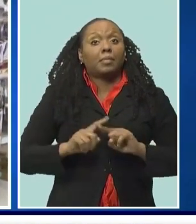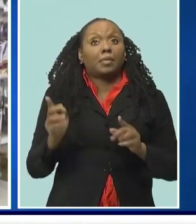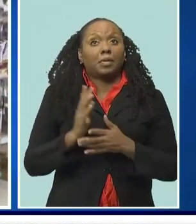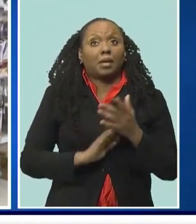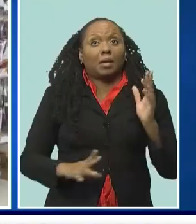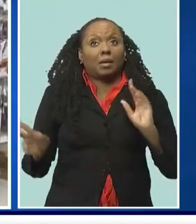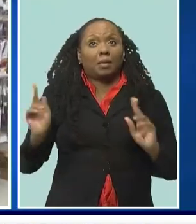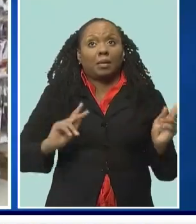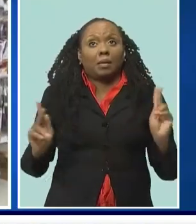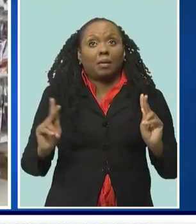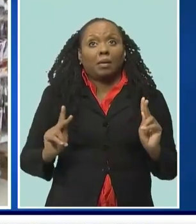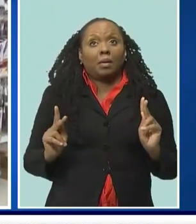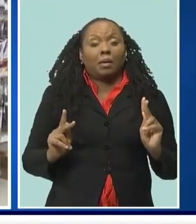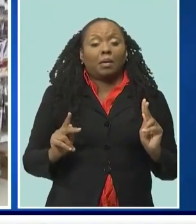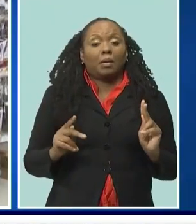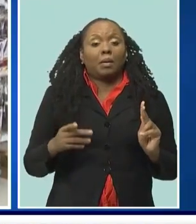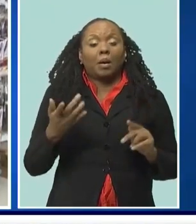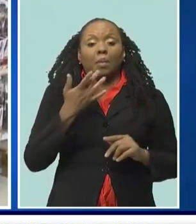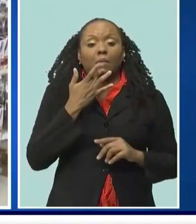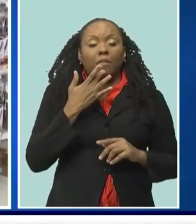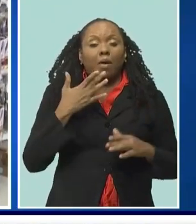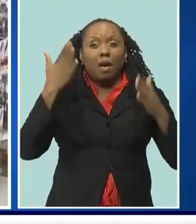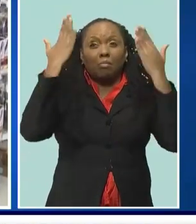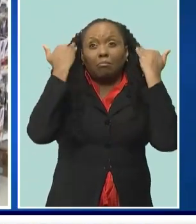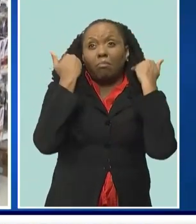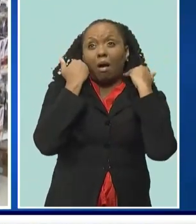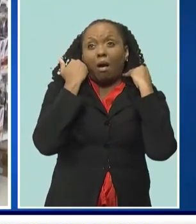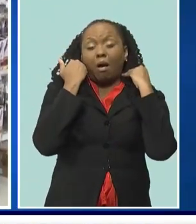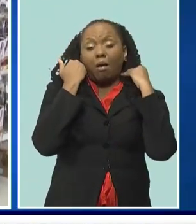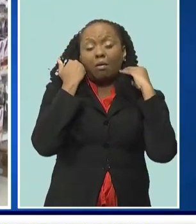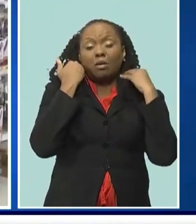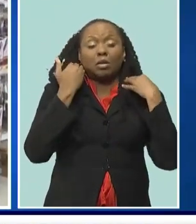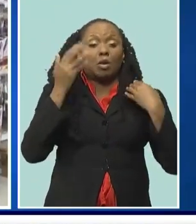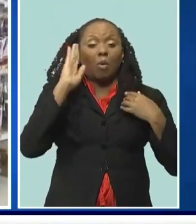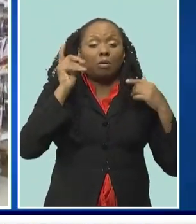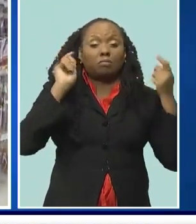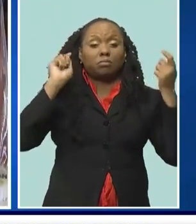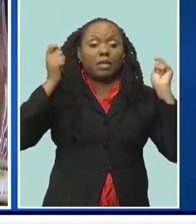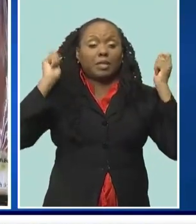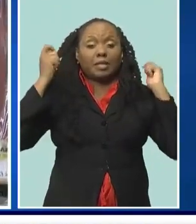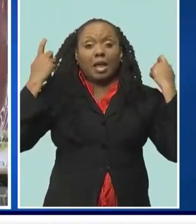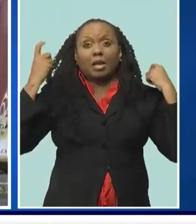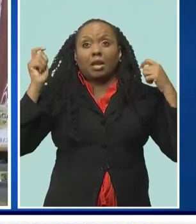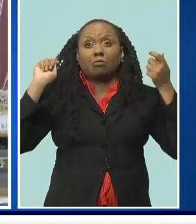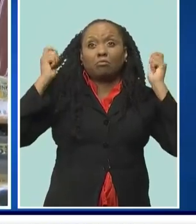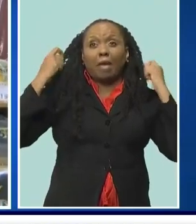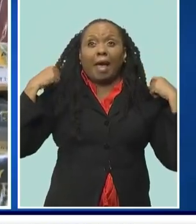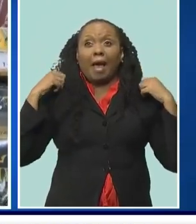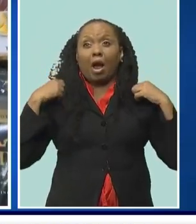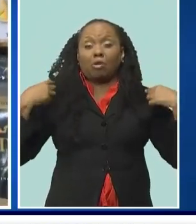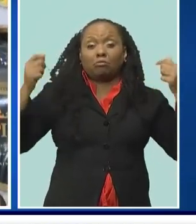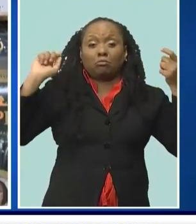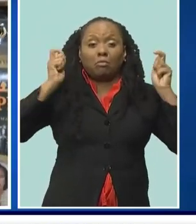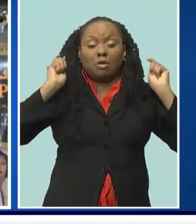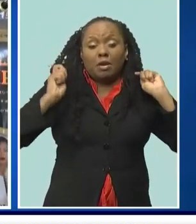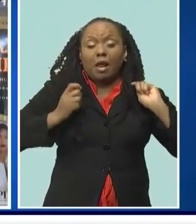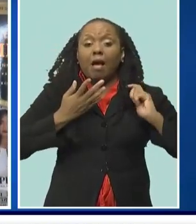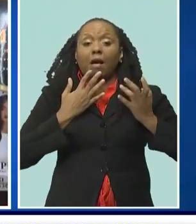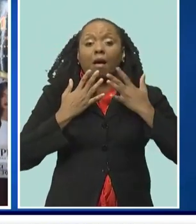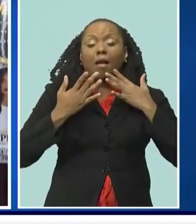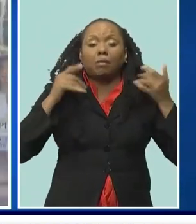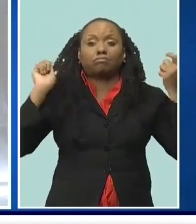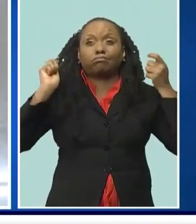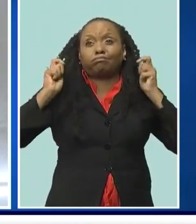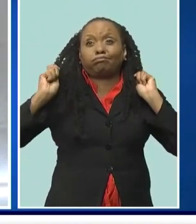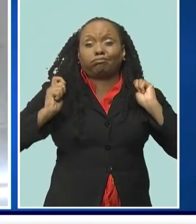prefer the shorter styles or the bobs are something they could change according to the event they're going to. So everything is